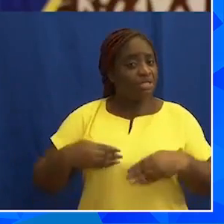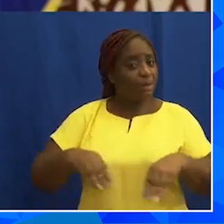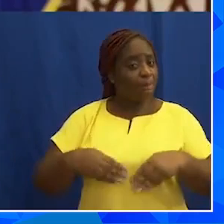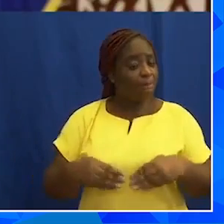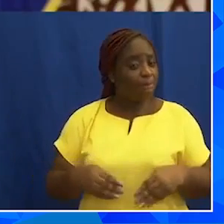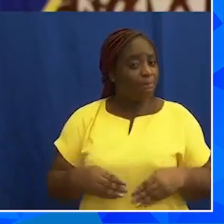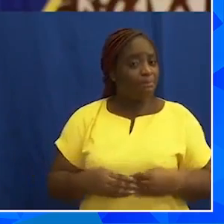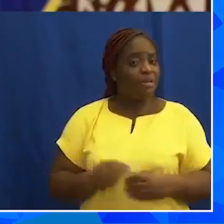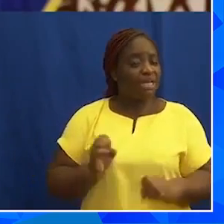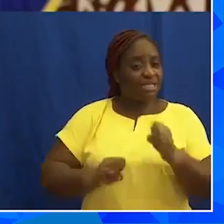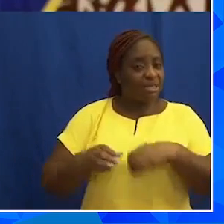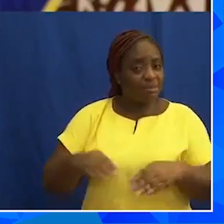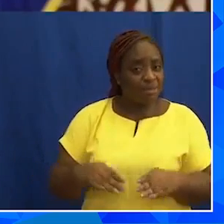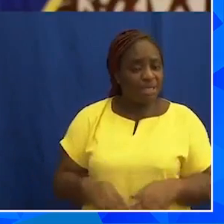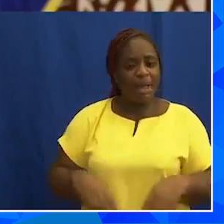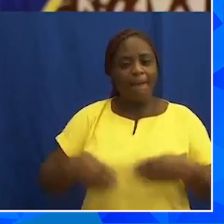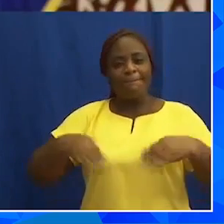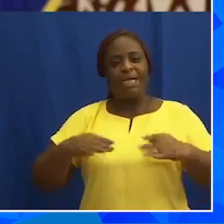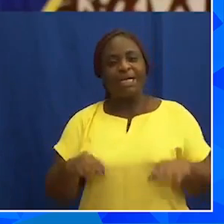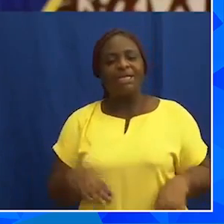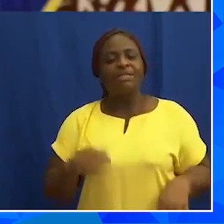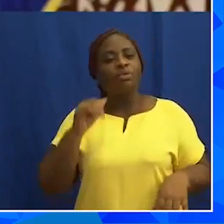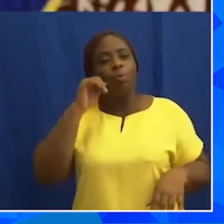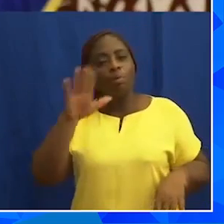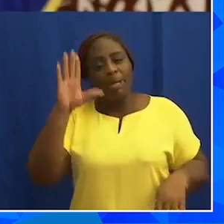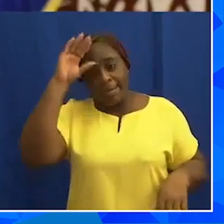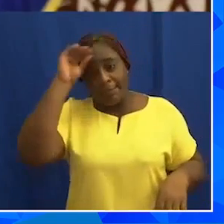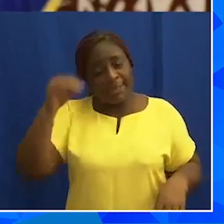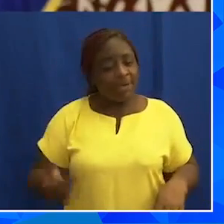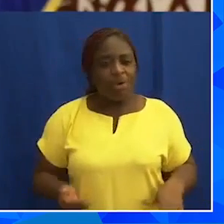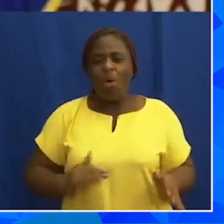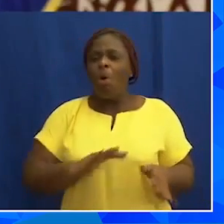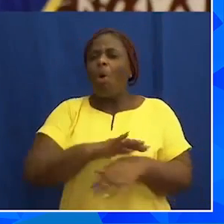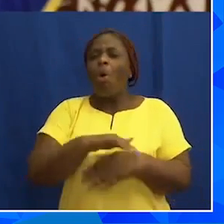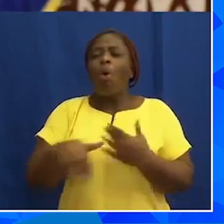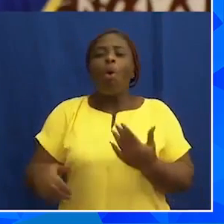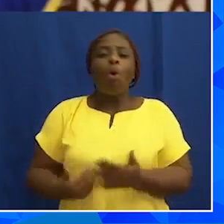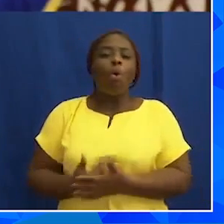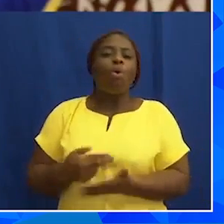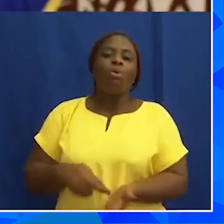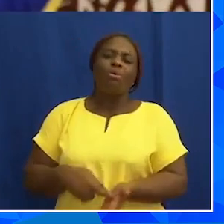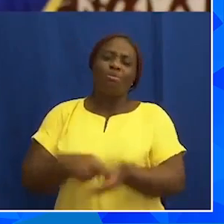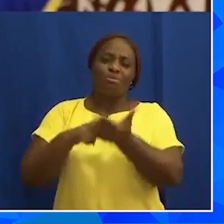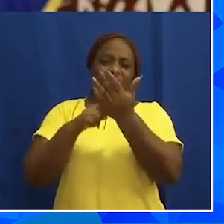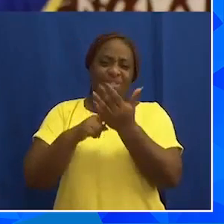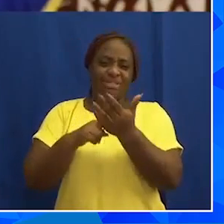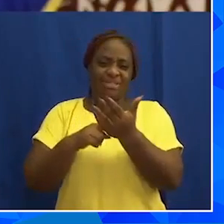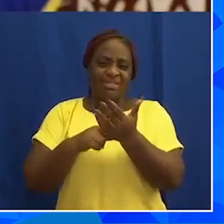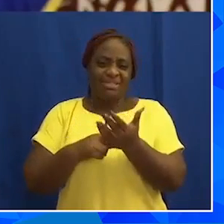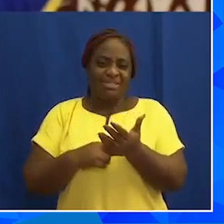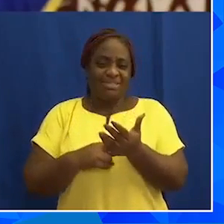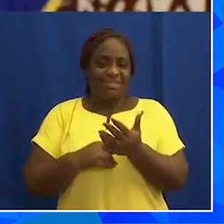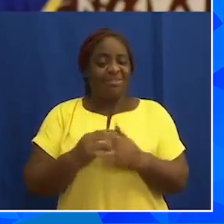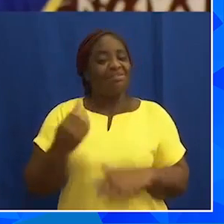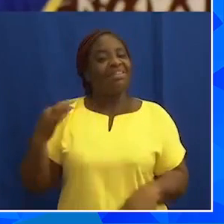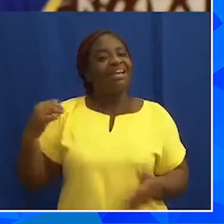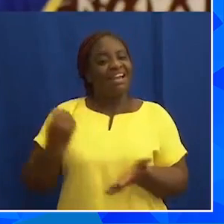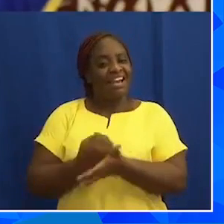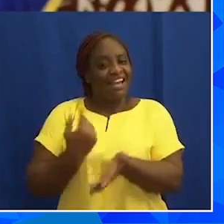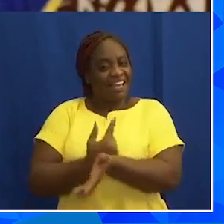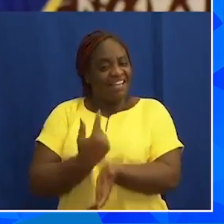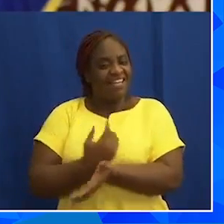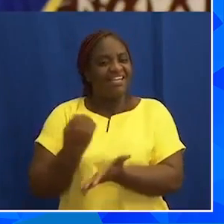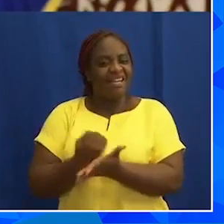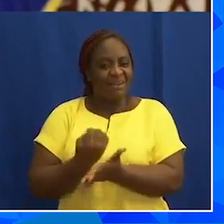the Association of Market Queens and Women, all of whom represent important stakeholders of the Ghanaian economy.